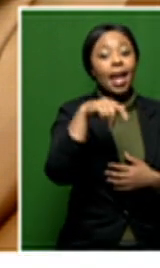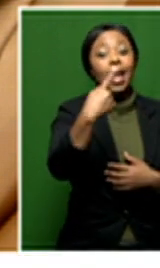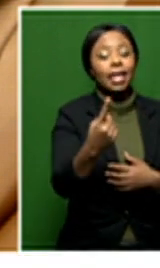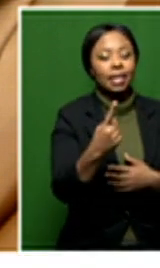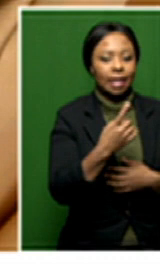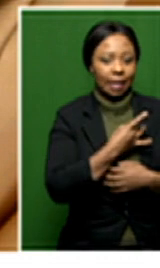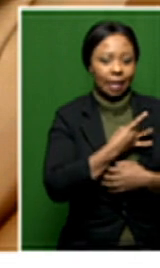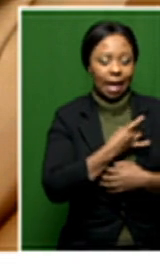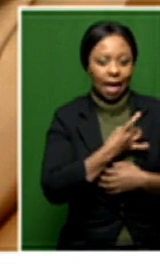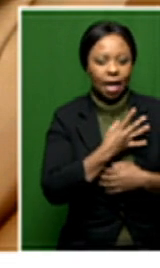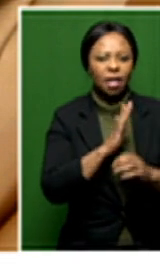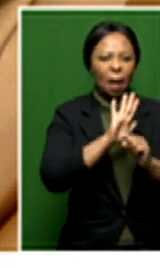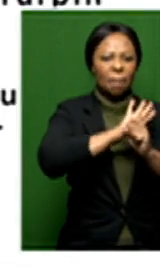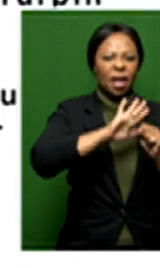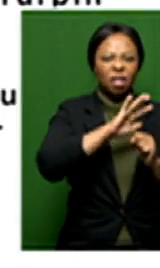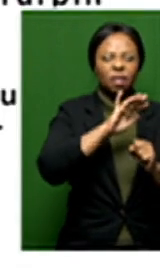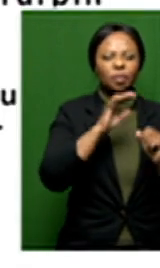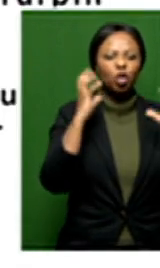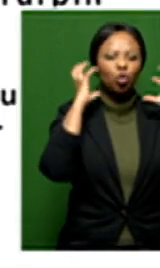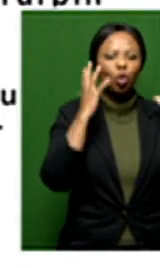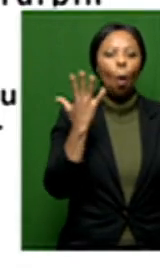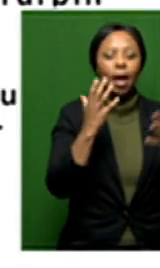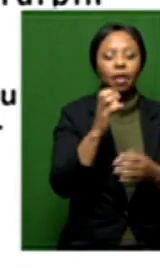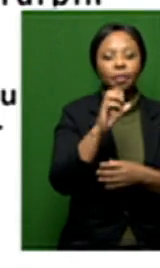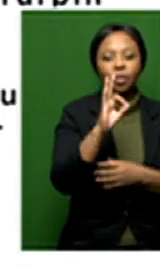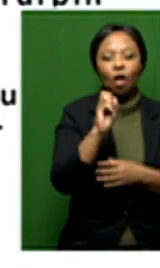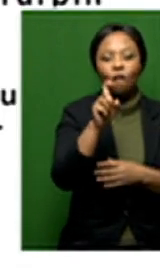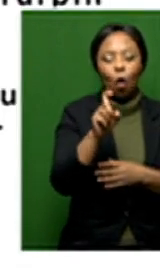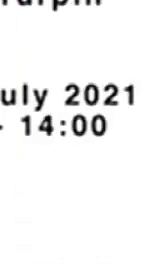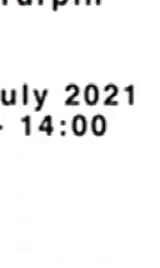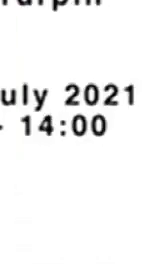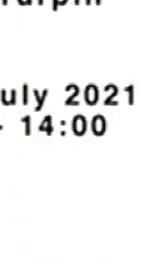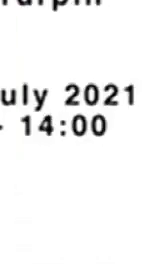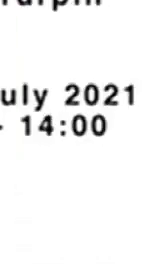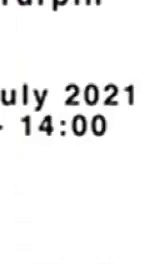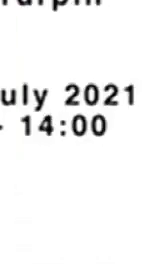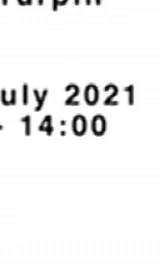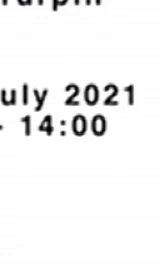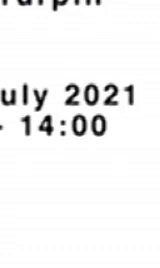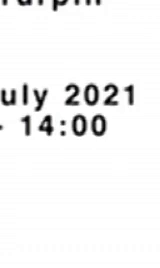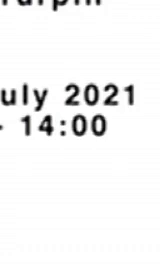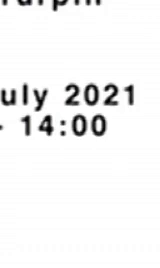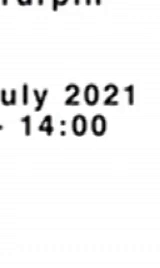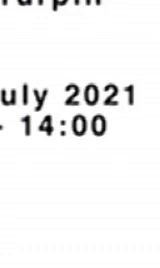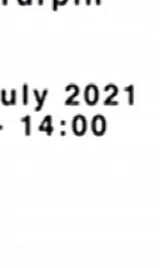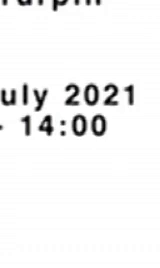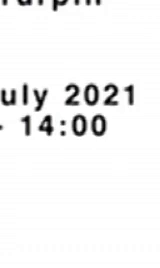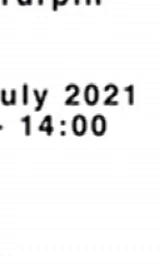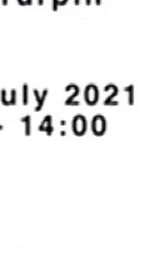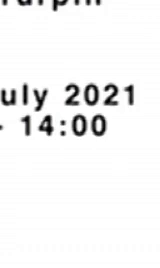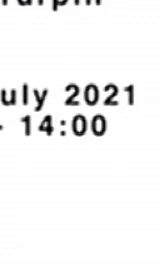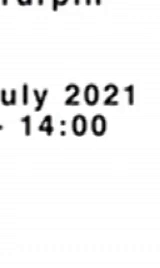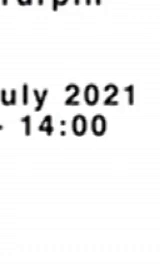It's at the Bag Factory Artist Studios, which is in Fordsburg near Newtown in Johannesburg. Um, and it's running until the